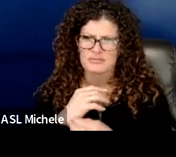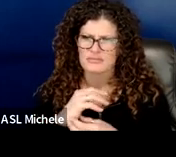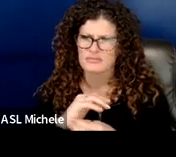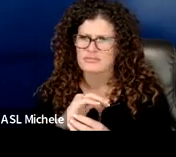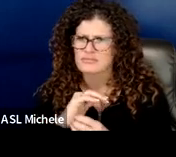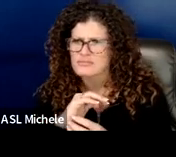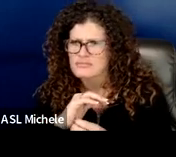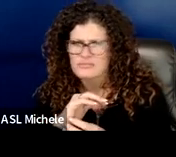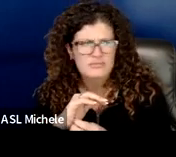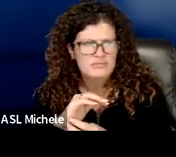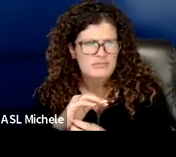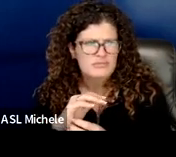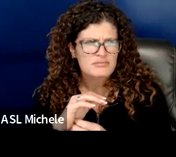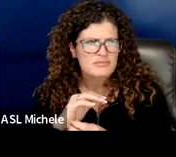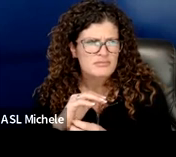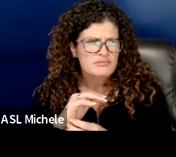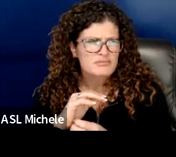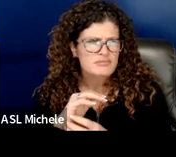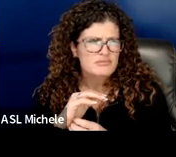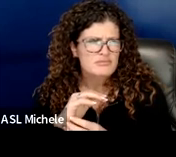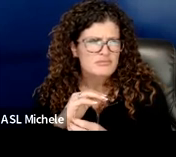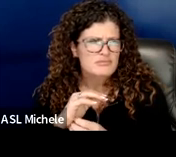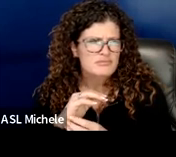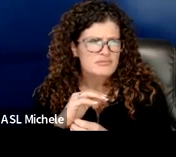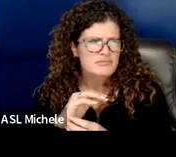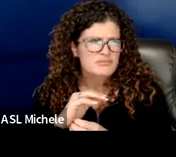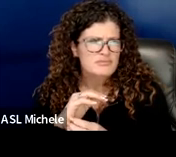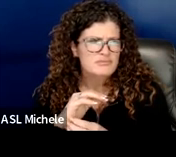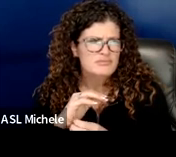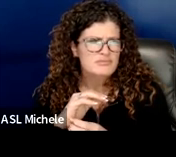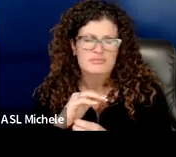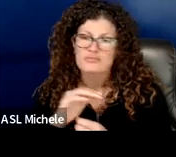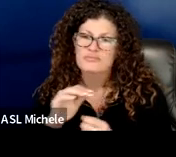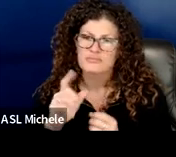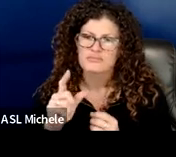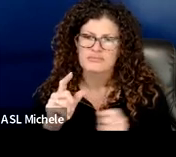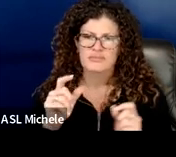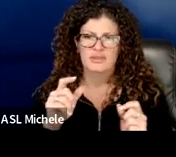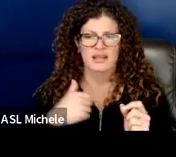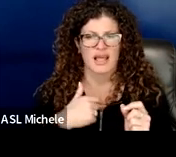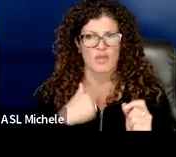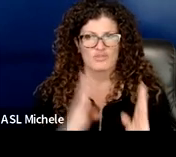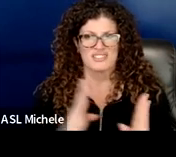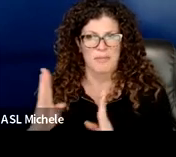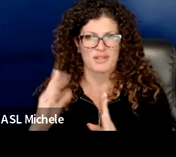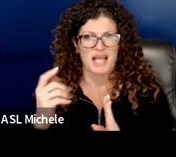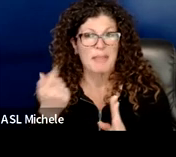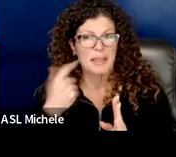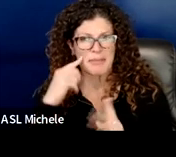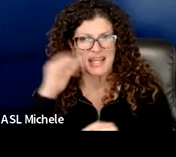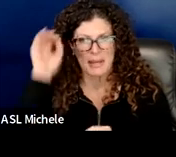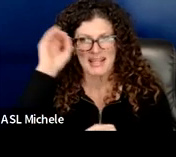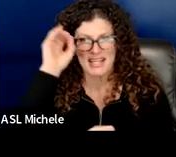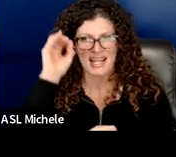those sub bullets yeah go ahead um so i mean i might i'm opinionating here and i might be alone on this opinion but